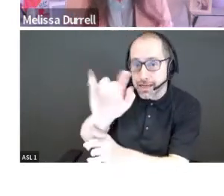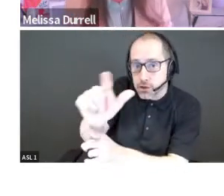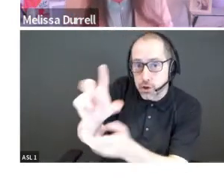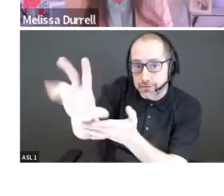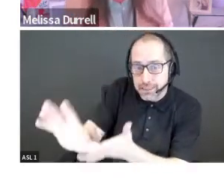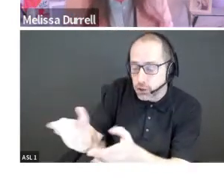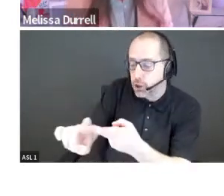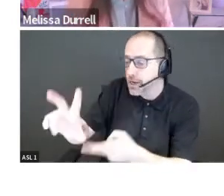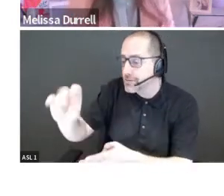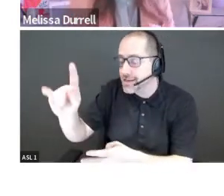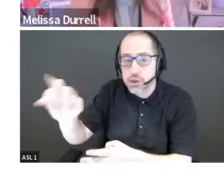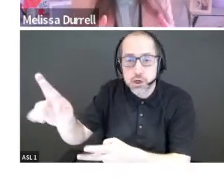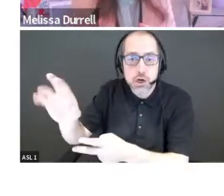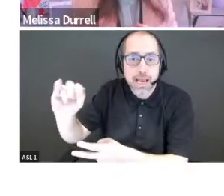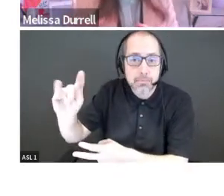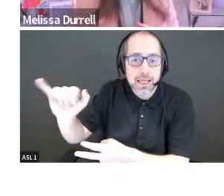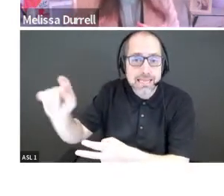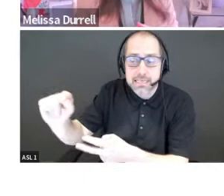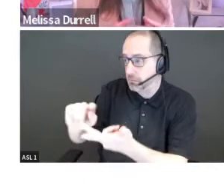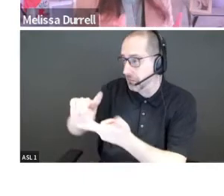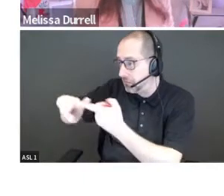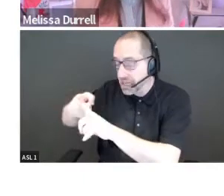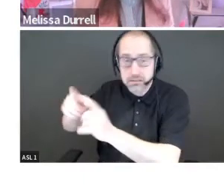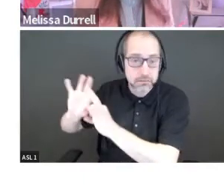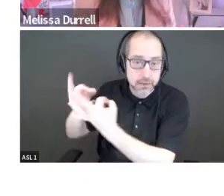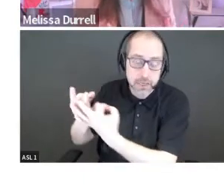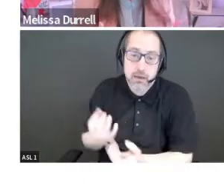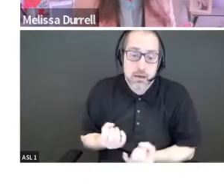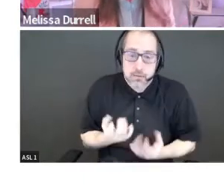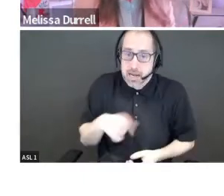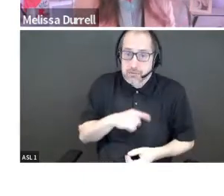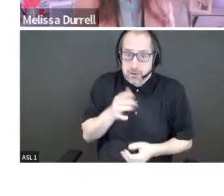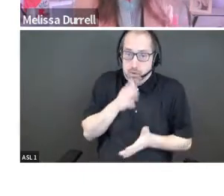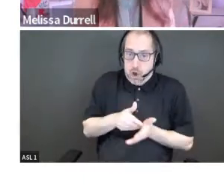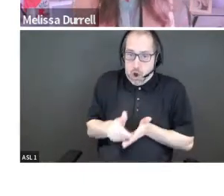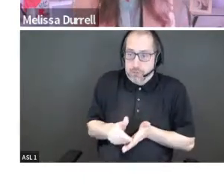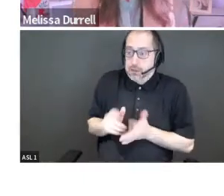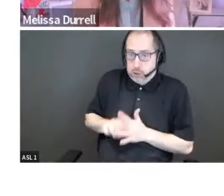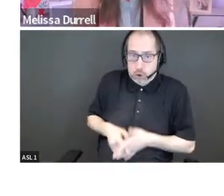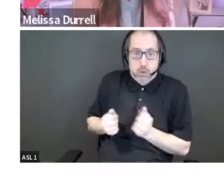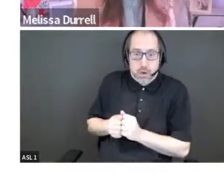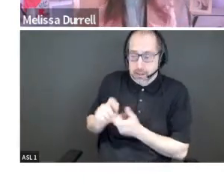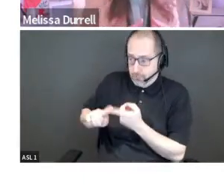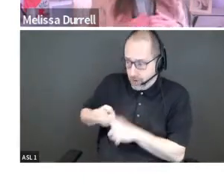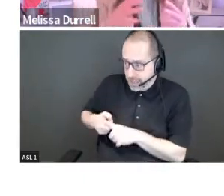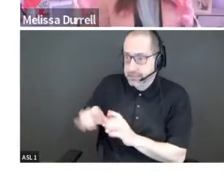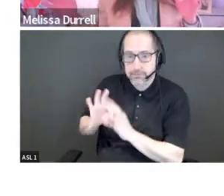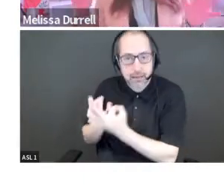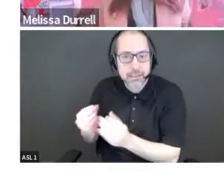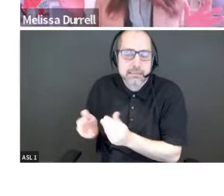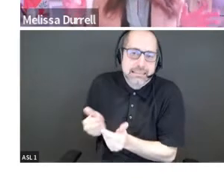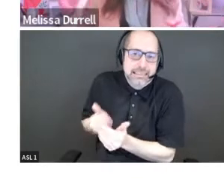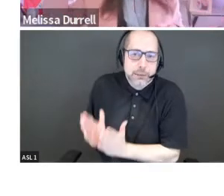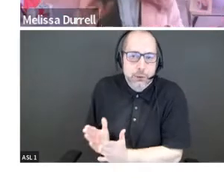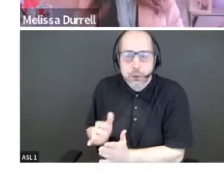capitalists? Is it friends and family? You know, some of us have, you know, will often start with a friends and family round. It tends to be a little bit easier. There